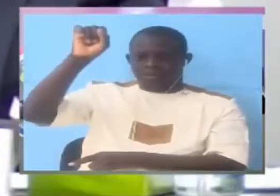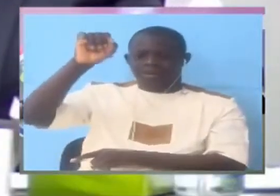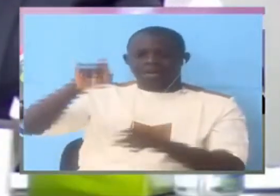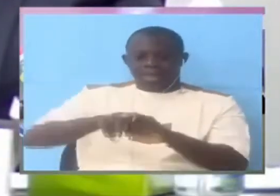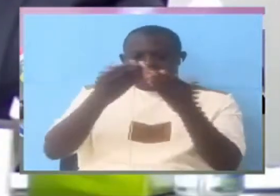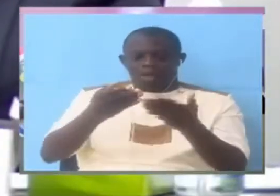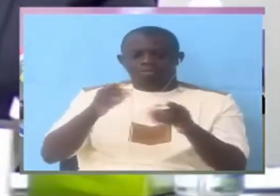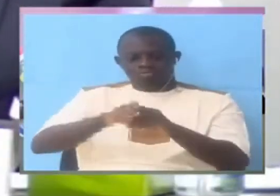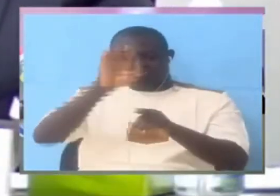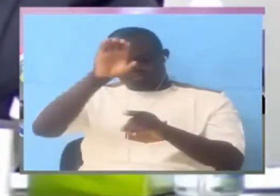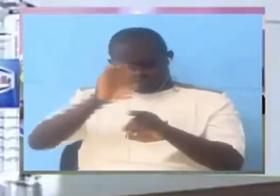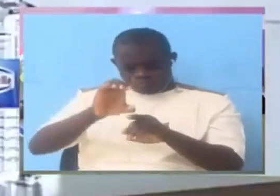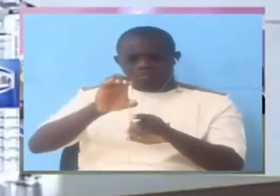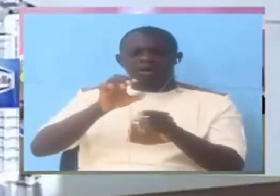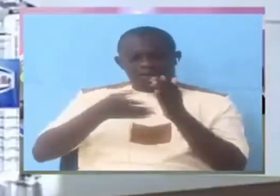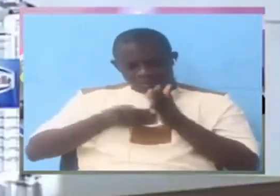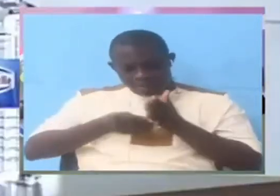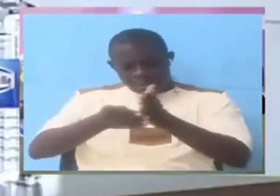Then director general NIA.